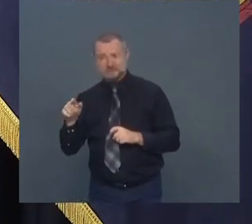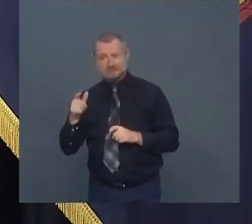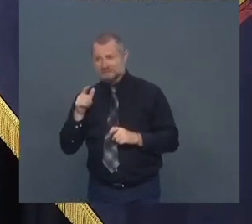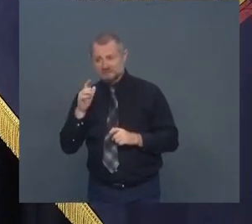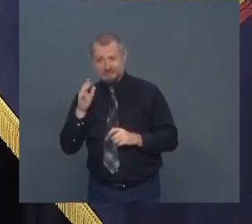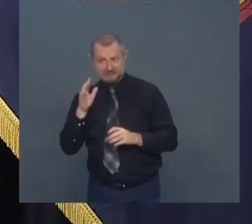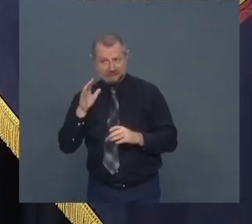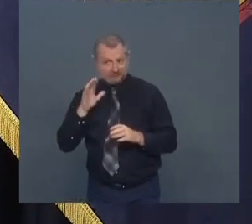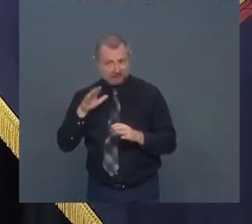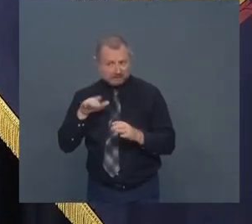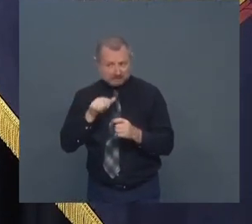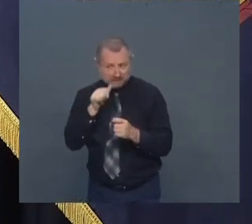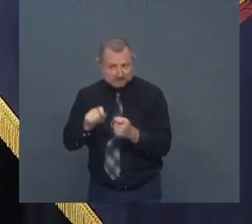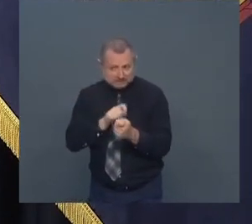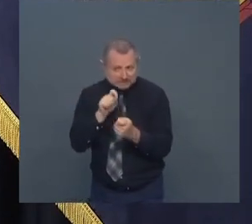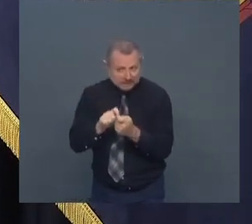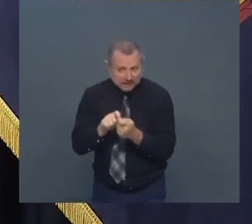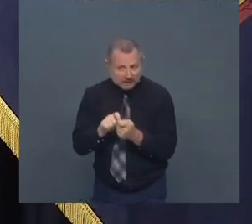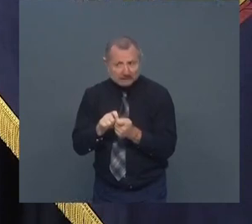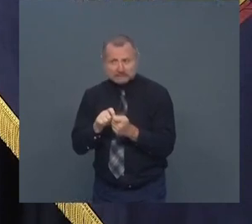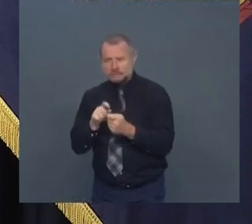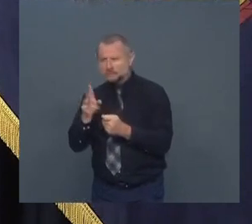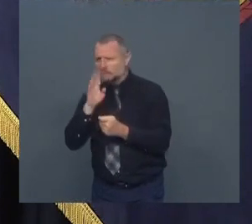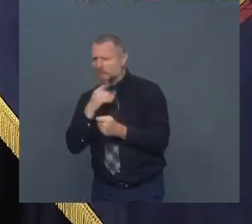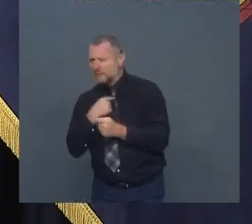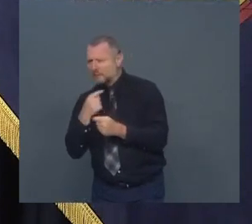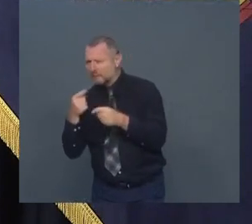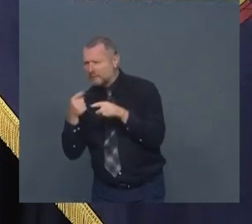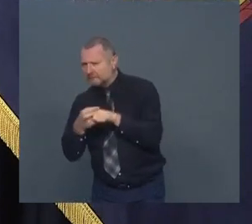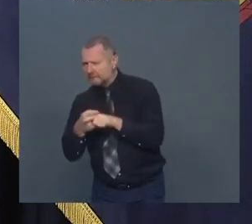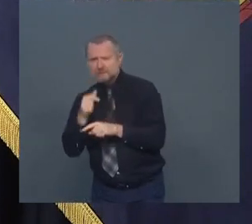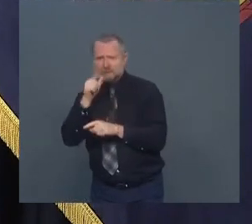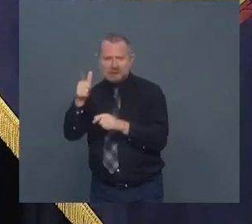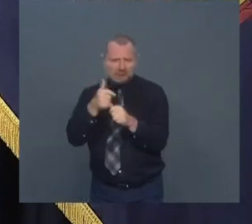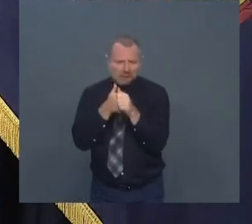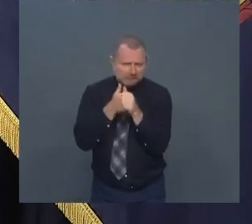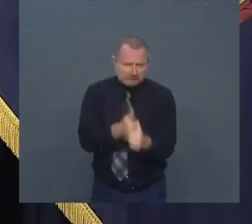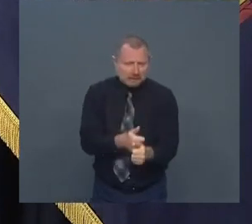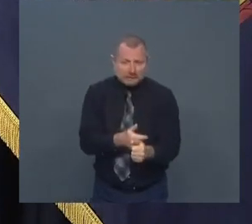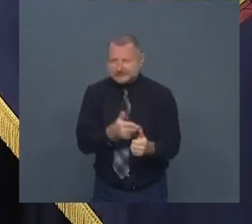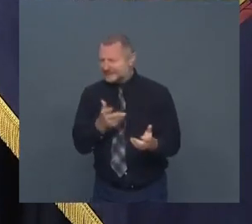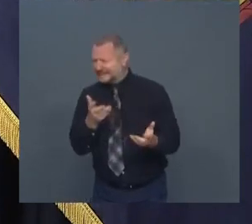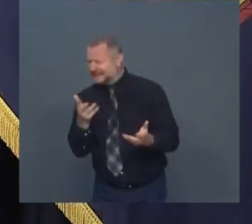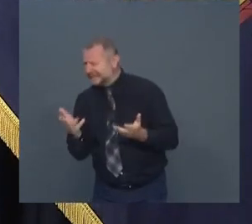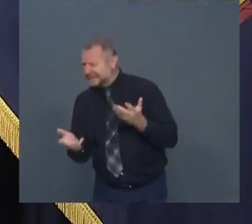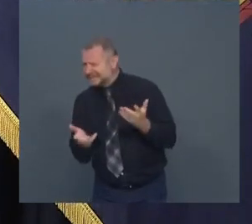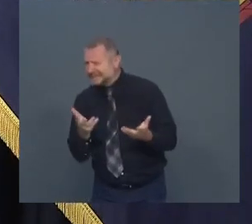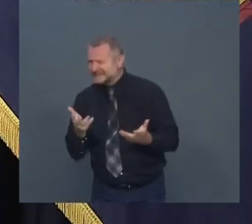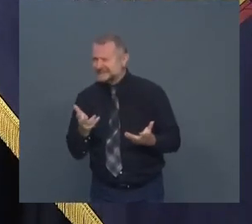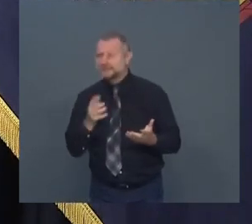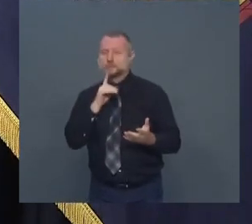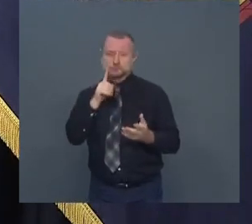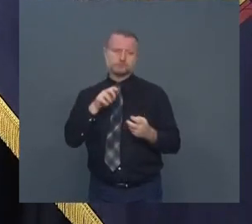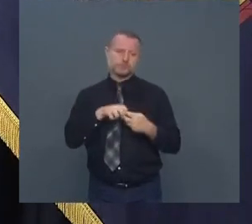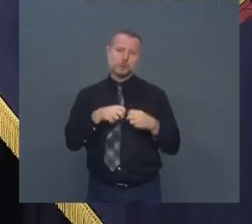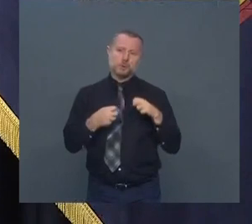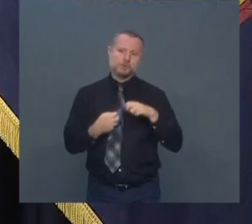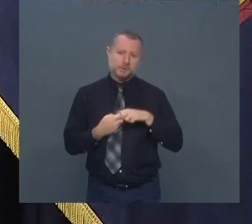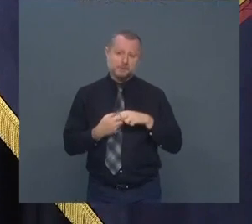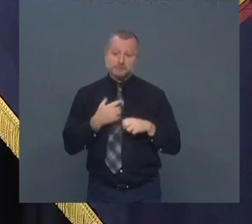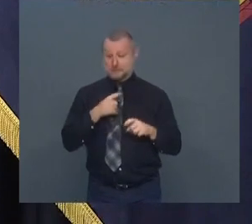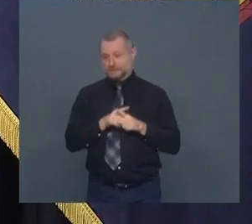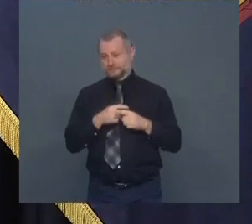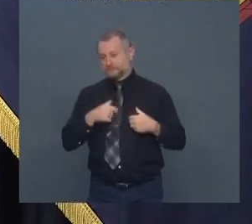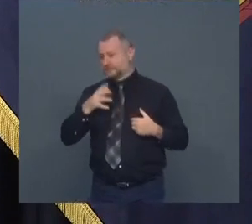if they're not in compliance with the plan then that's obviously going to have to be a problem either the parents can take